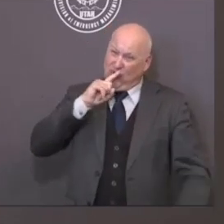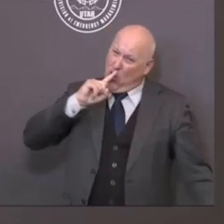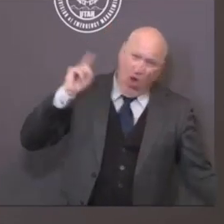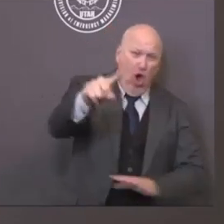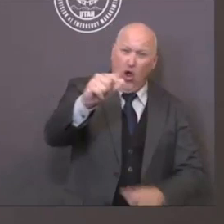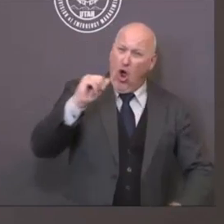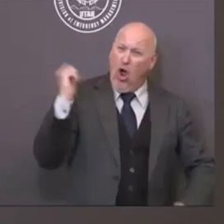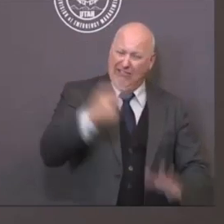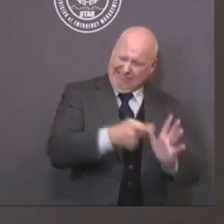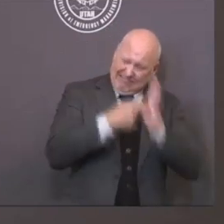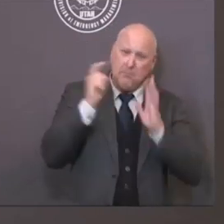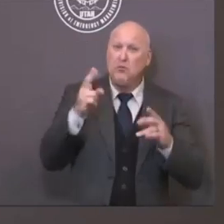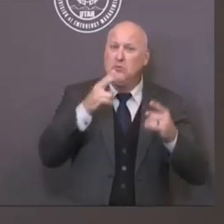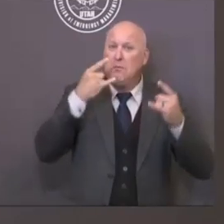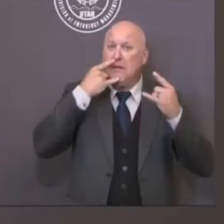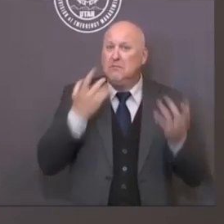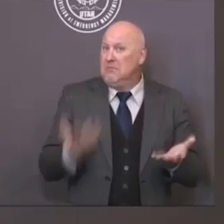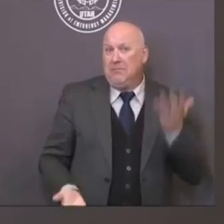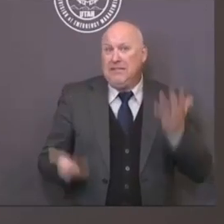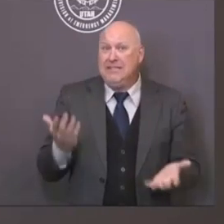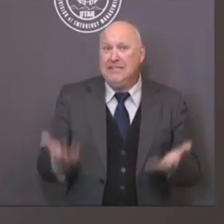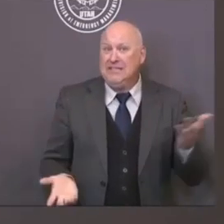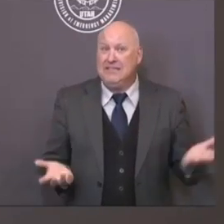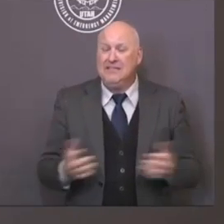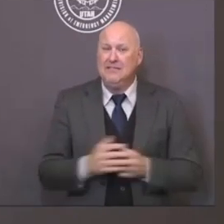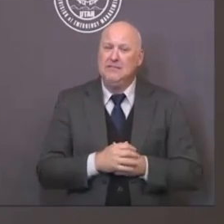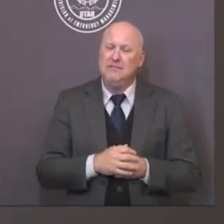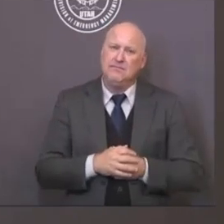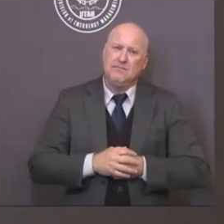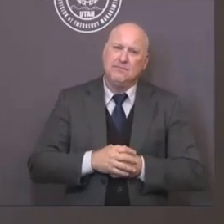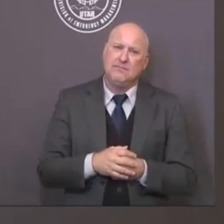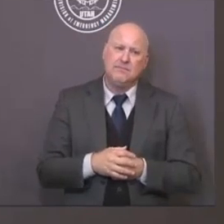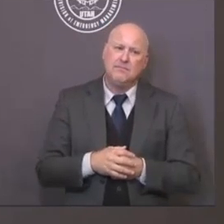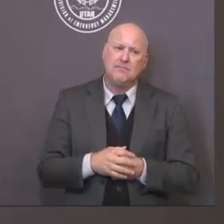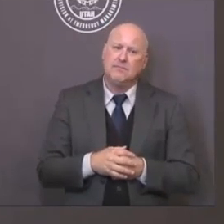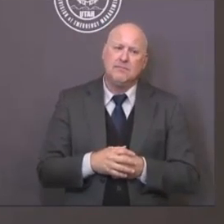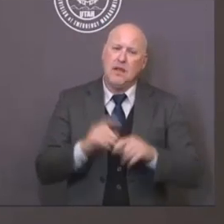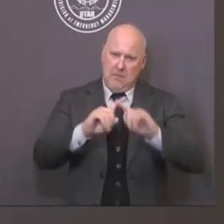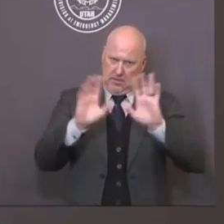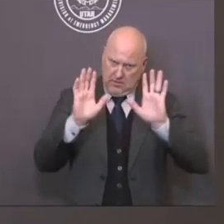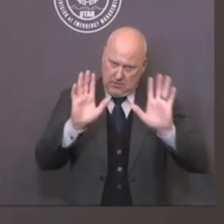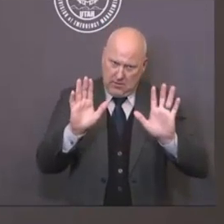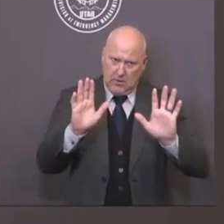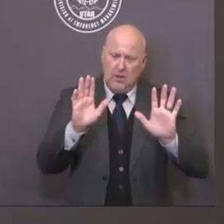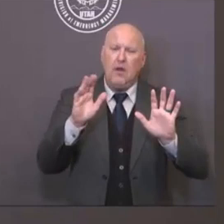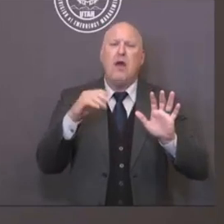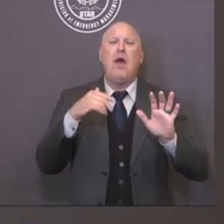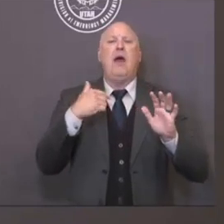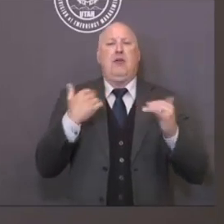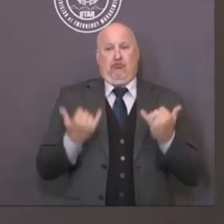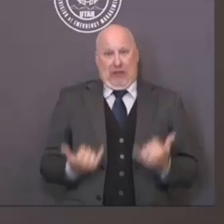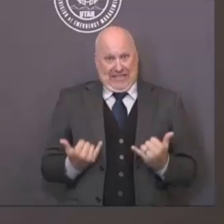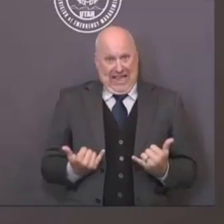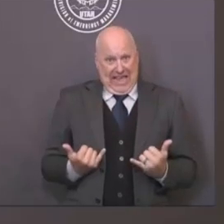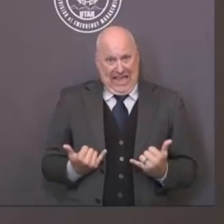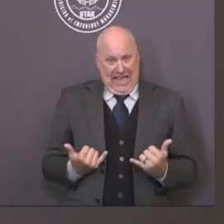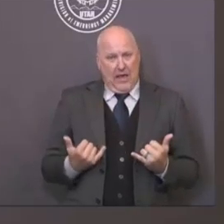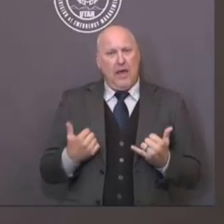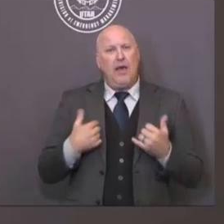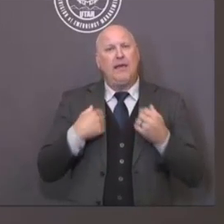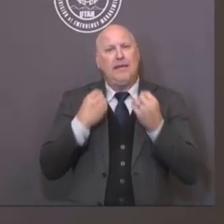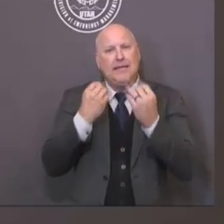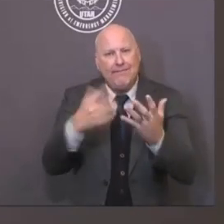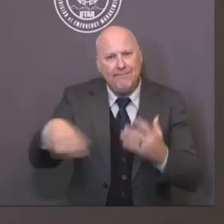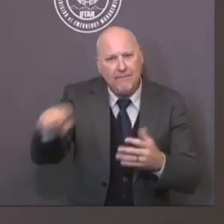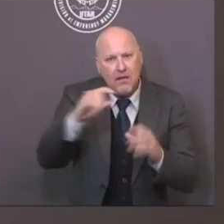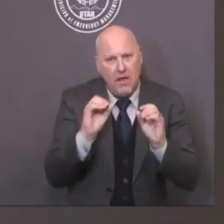I said in the very beginning of this effort, when we came out with the plan, this plan only works if we as individuals take